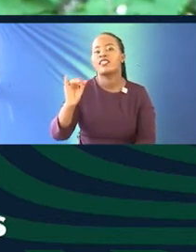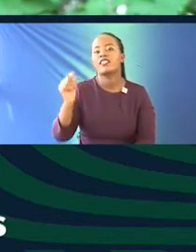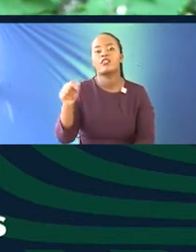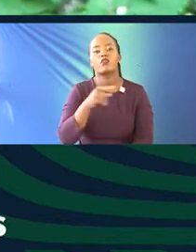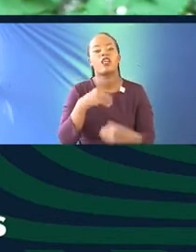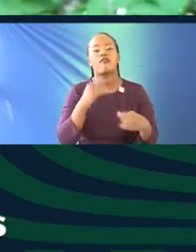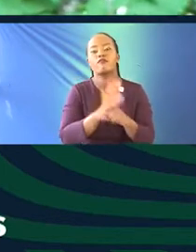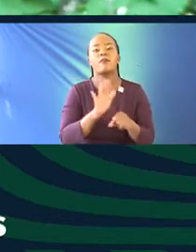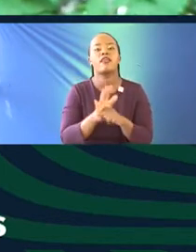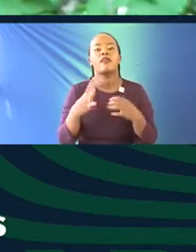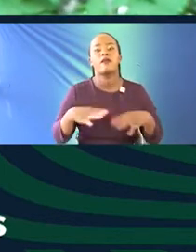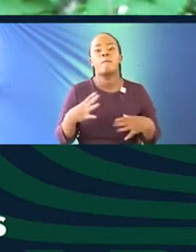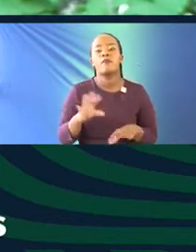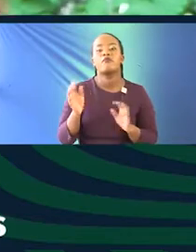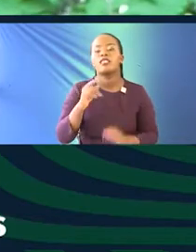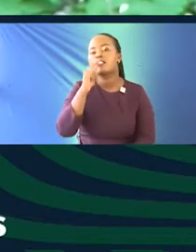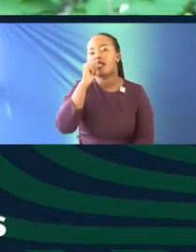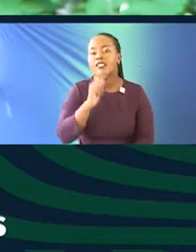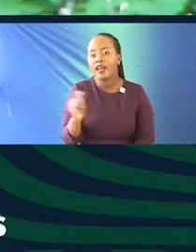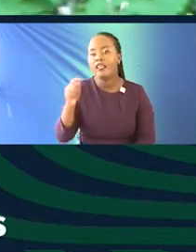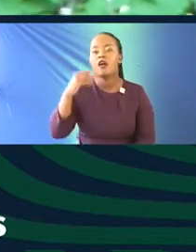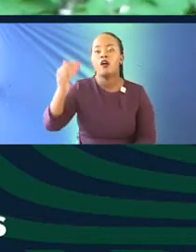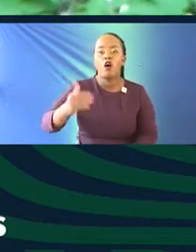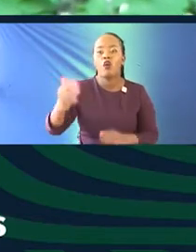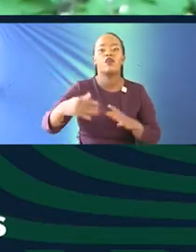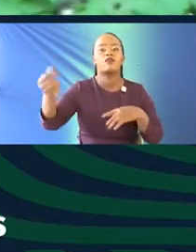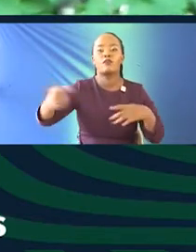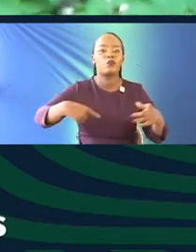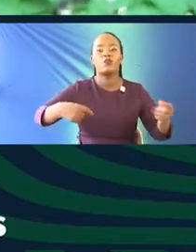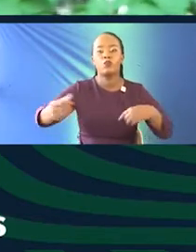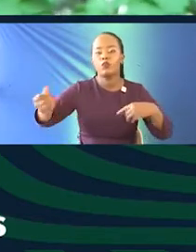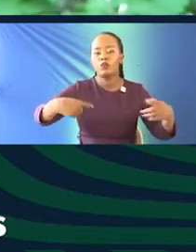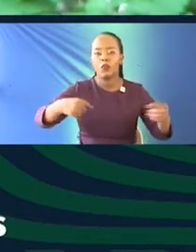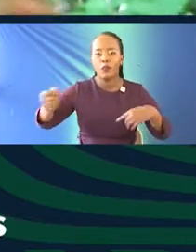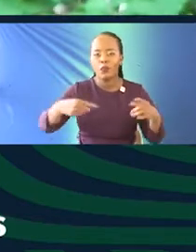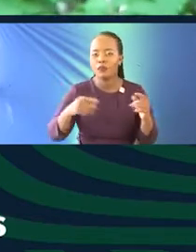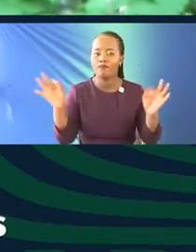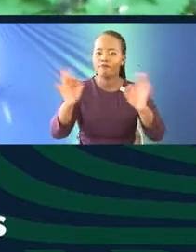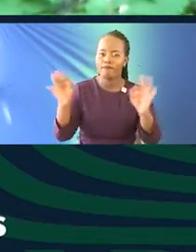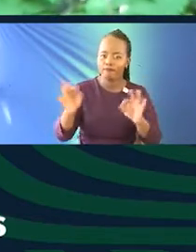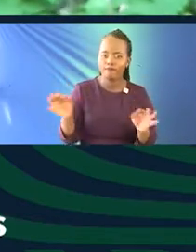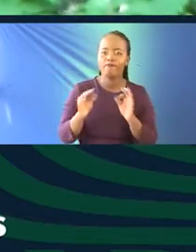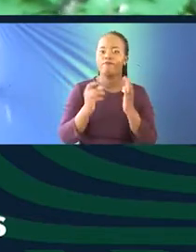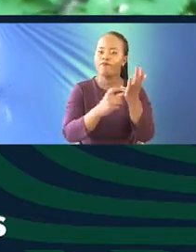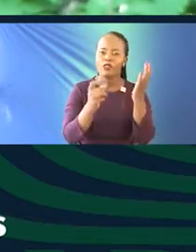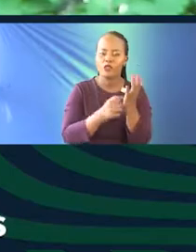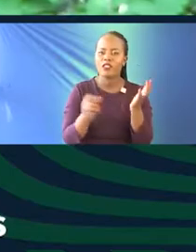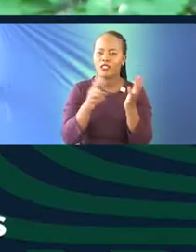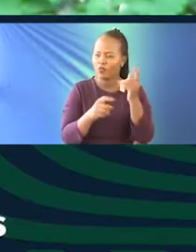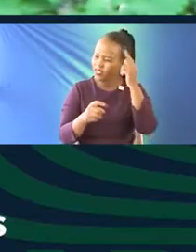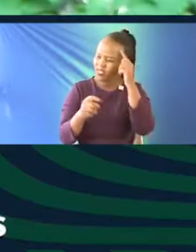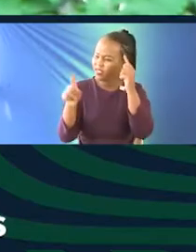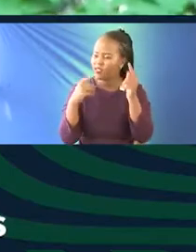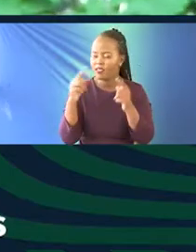clients in Dar es Salaam and Arusha. They write to us on our Instagram page in meticulous Kiswahili and we have to think, oh my